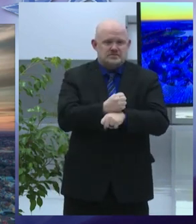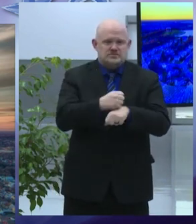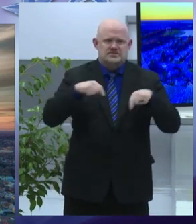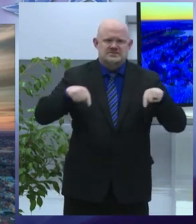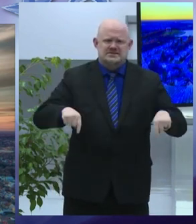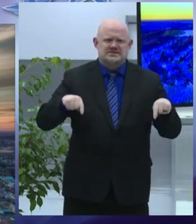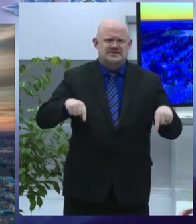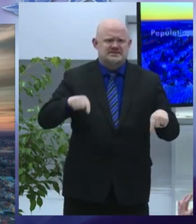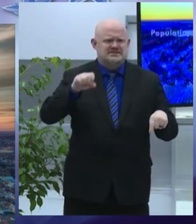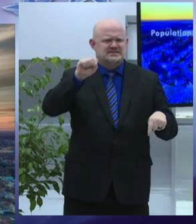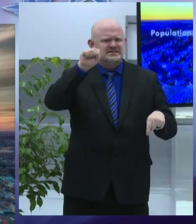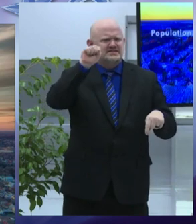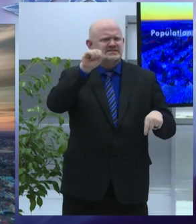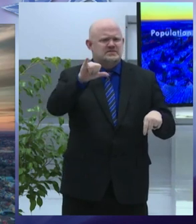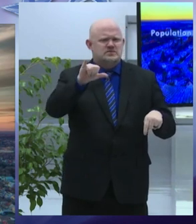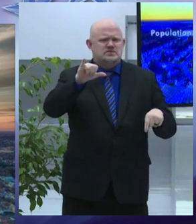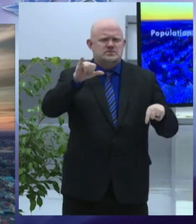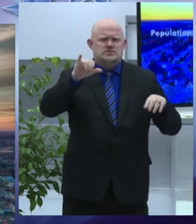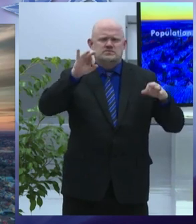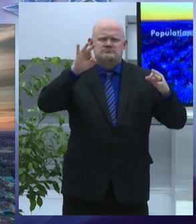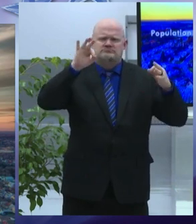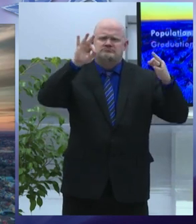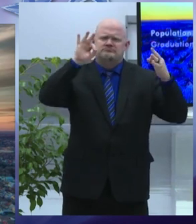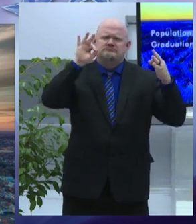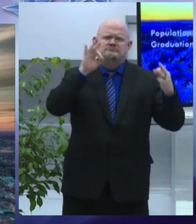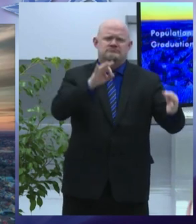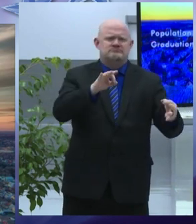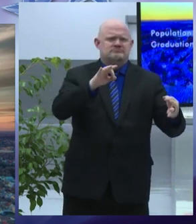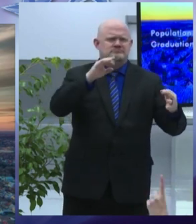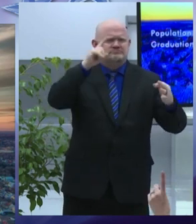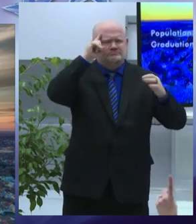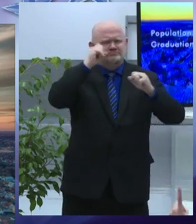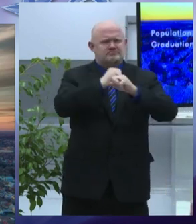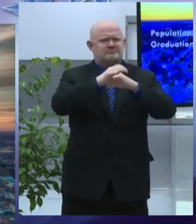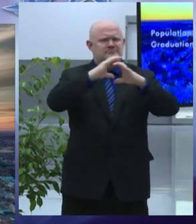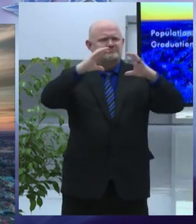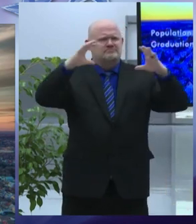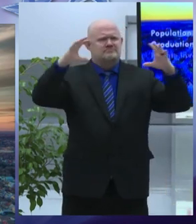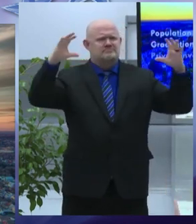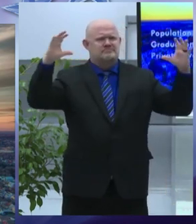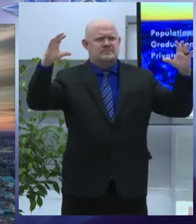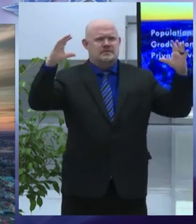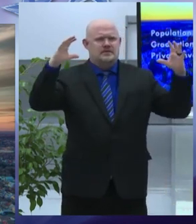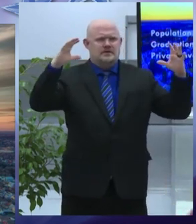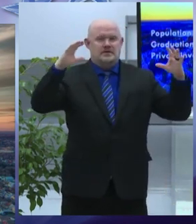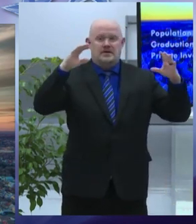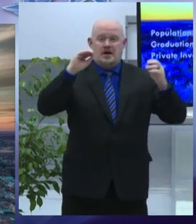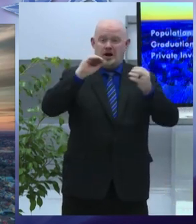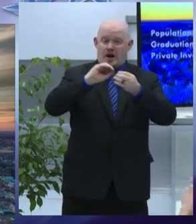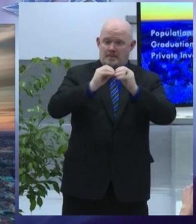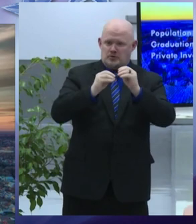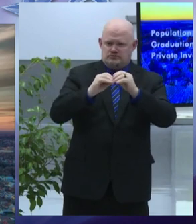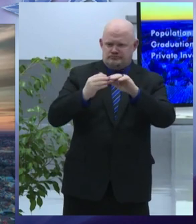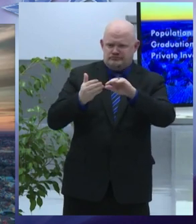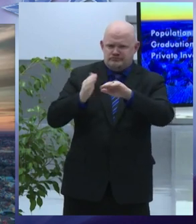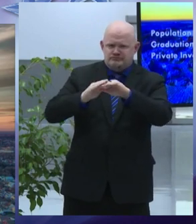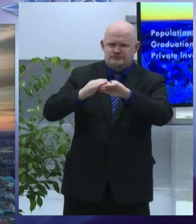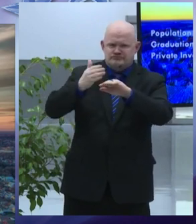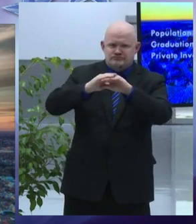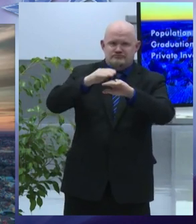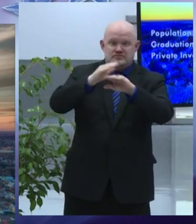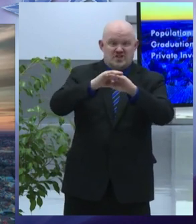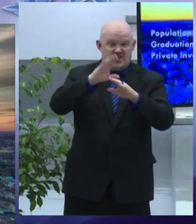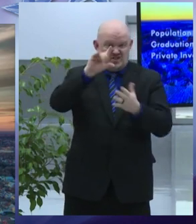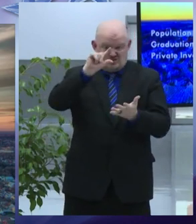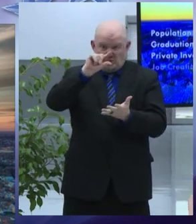population is growing graduation rates are rising private investment and job creation are again on the upswing